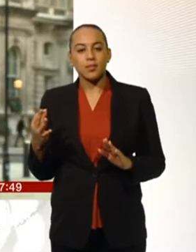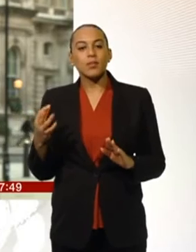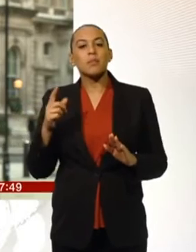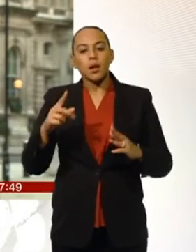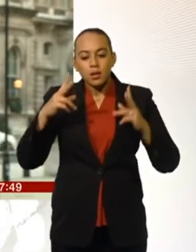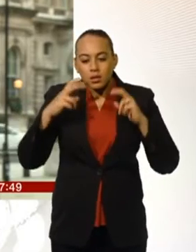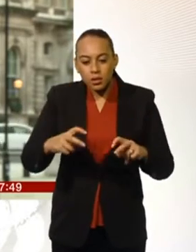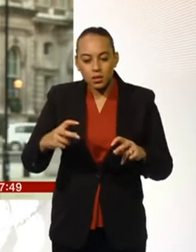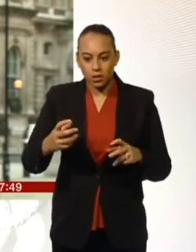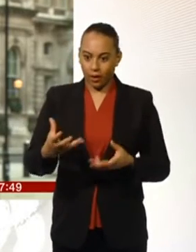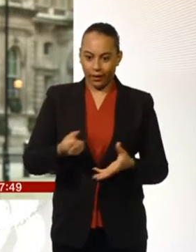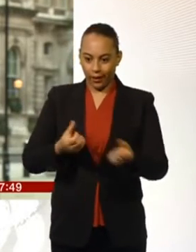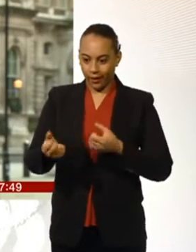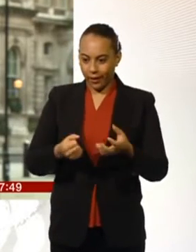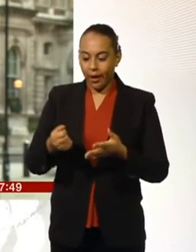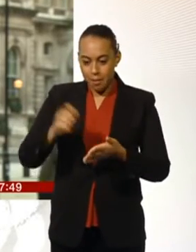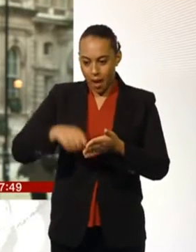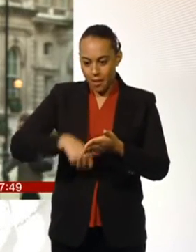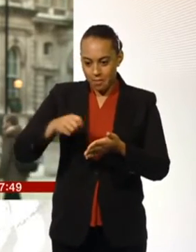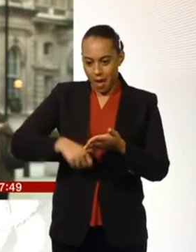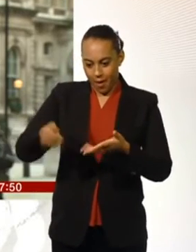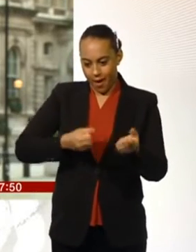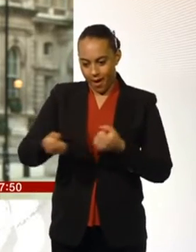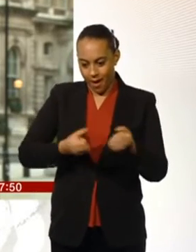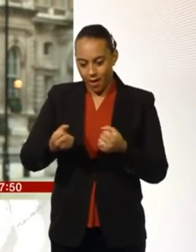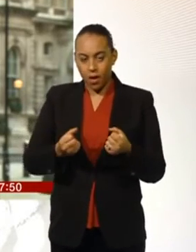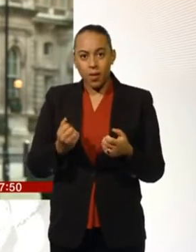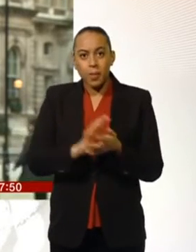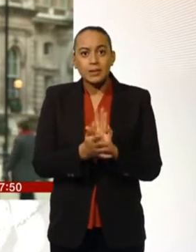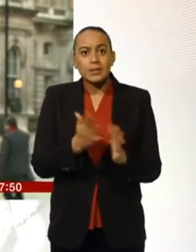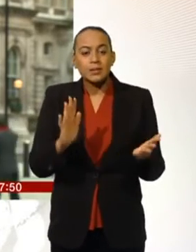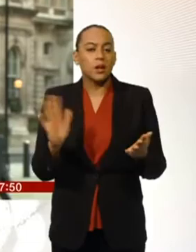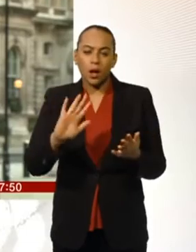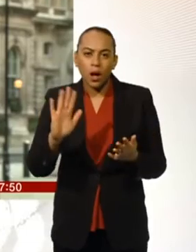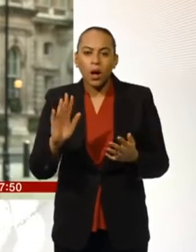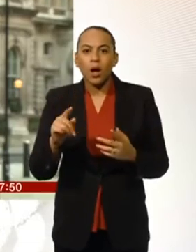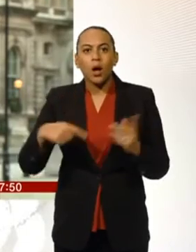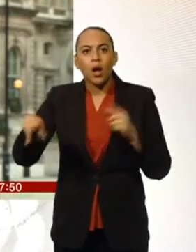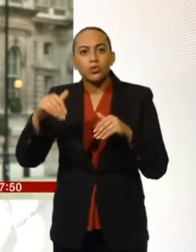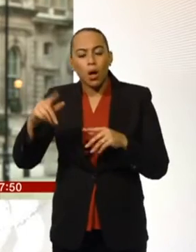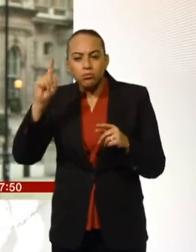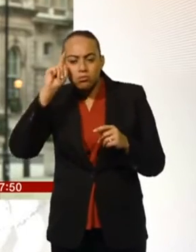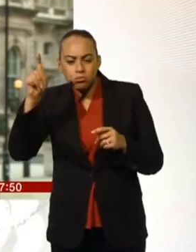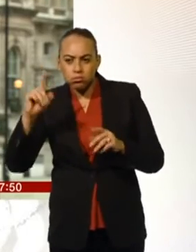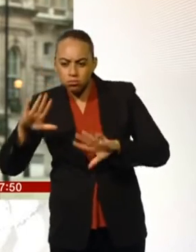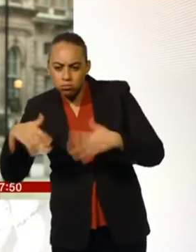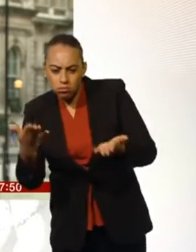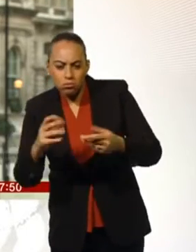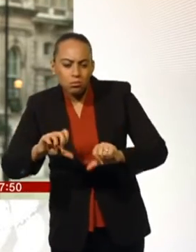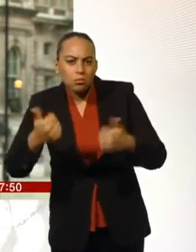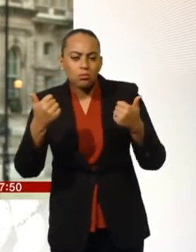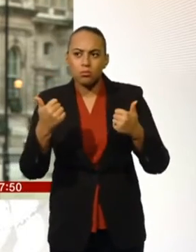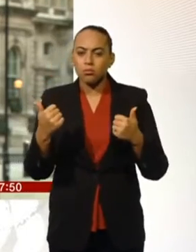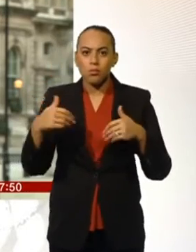want to know is, have these businesses put on a good show for customers? Have they provided innovation, quality, convenience? Have they kept the